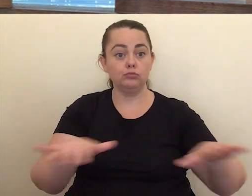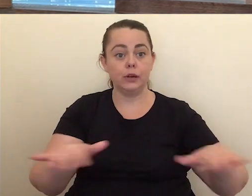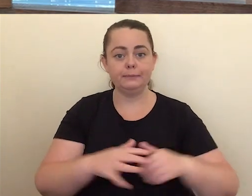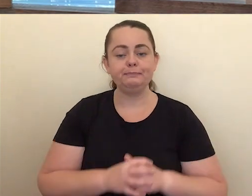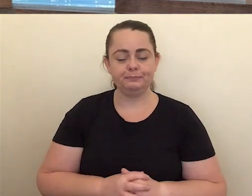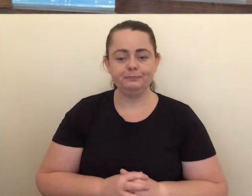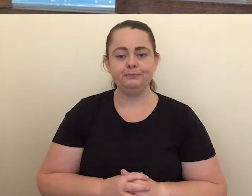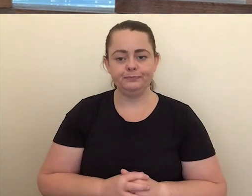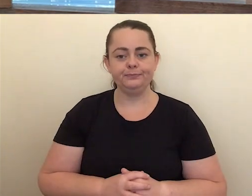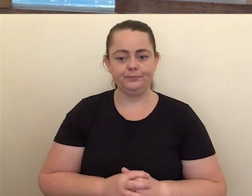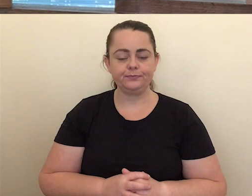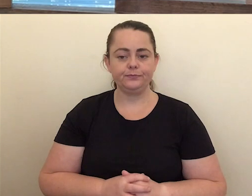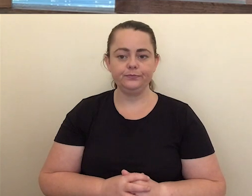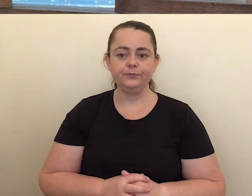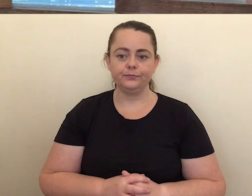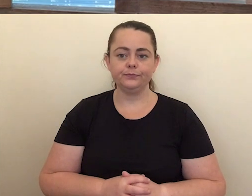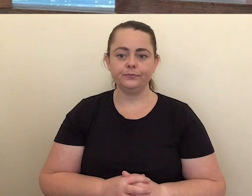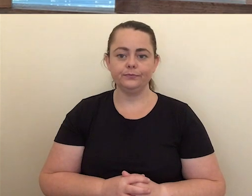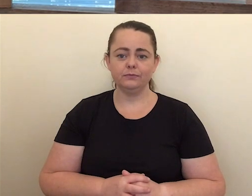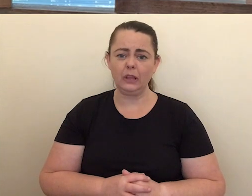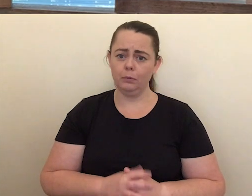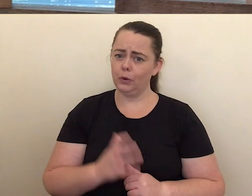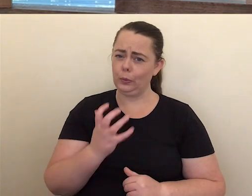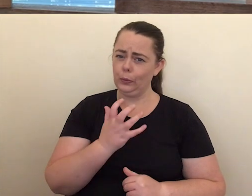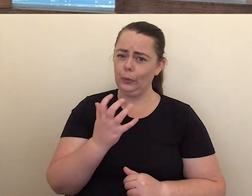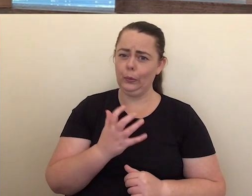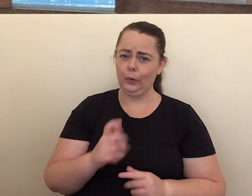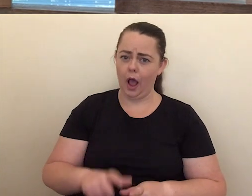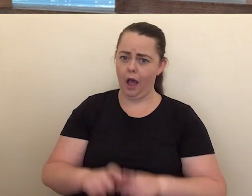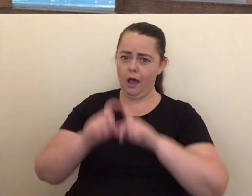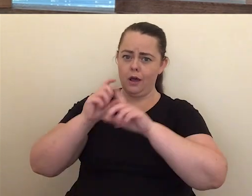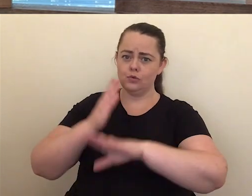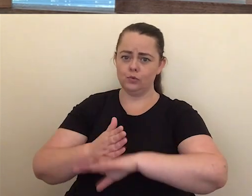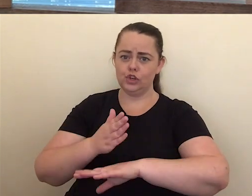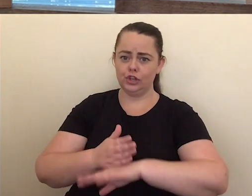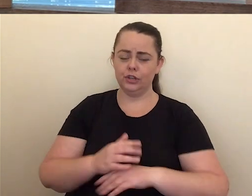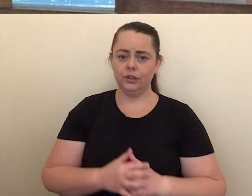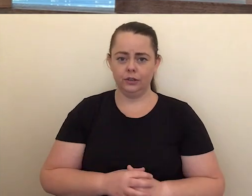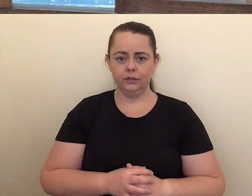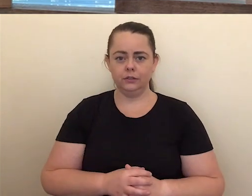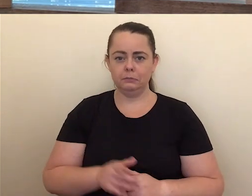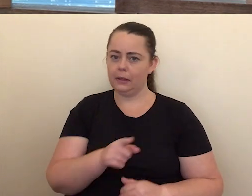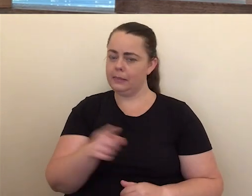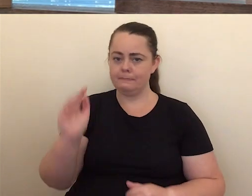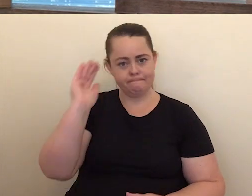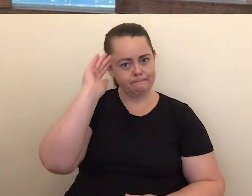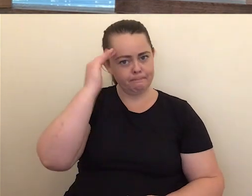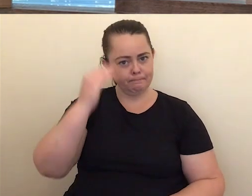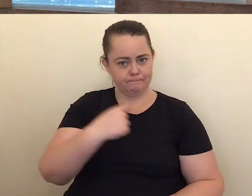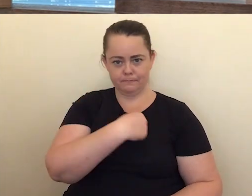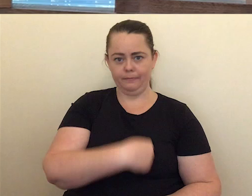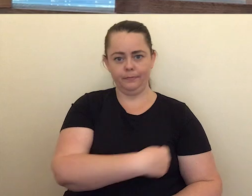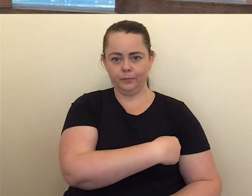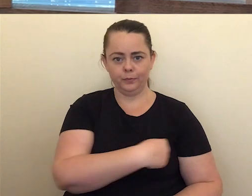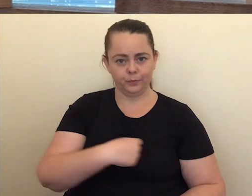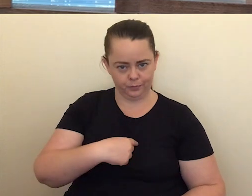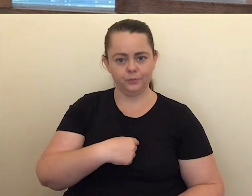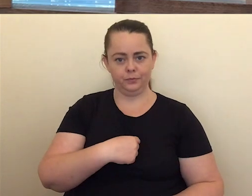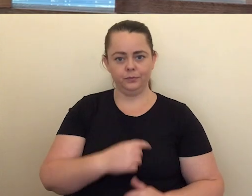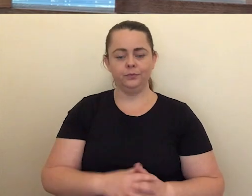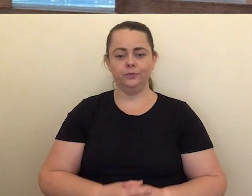And I'm sure you can agree it can be a difficult task at times and they do it with commitment and